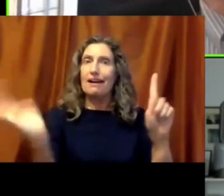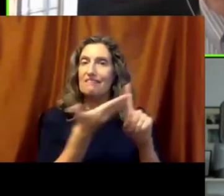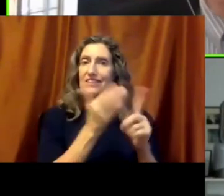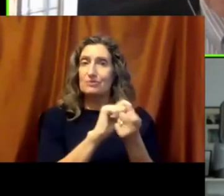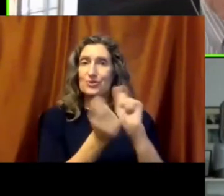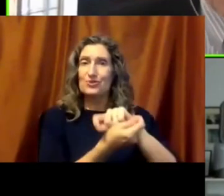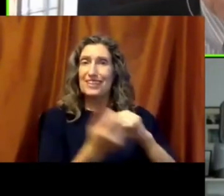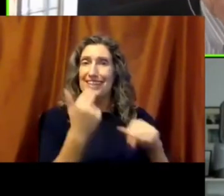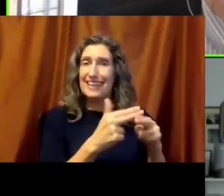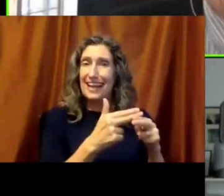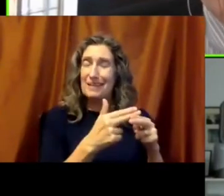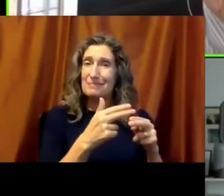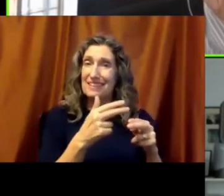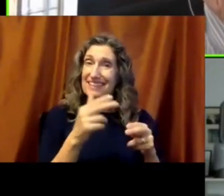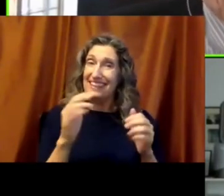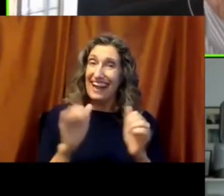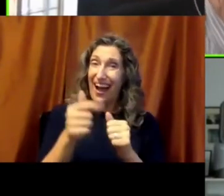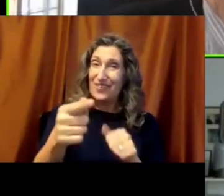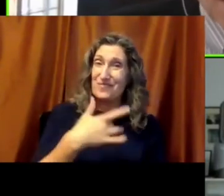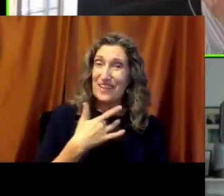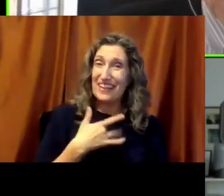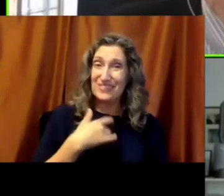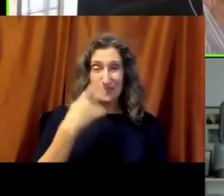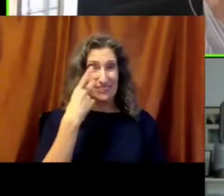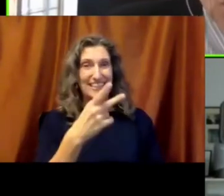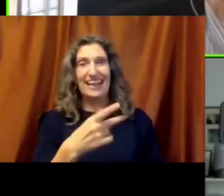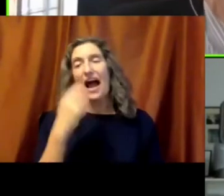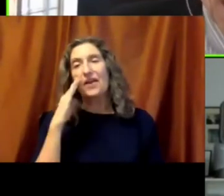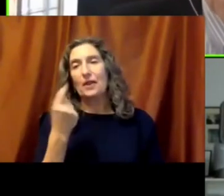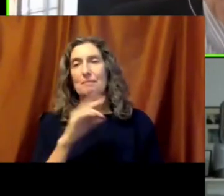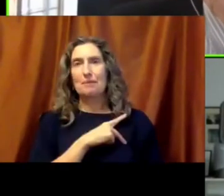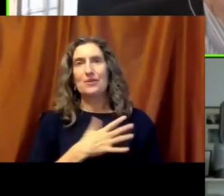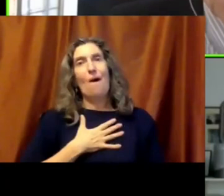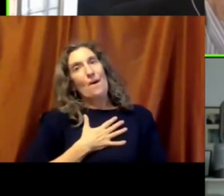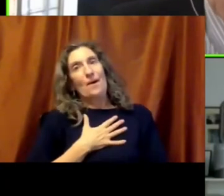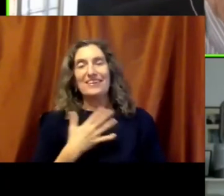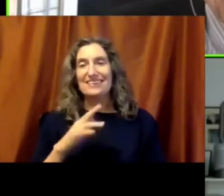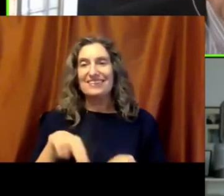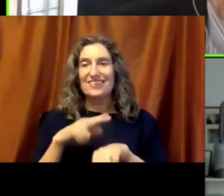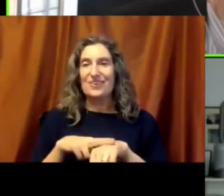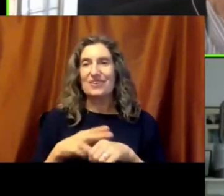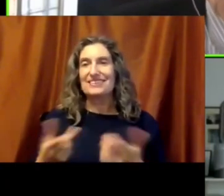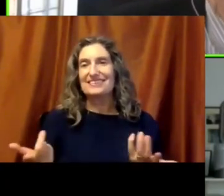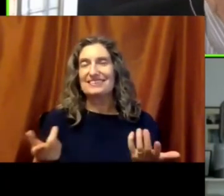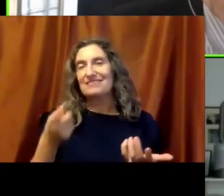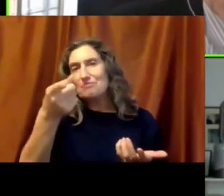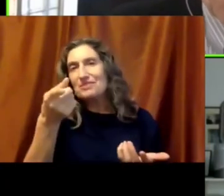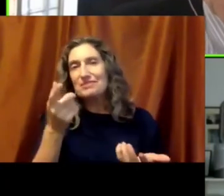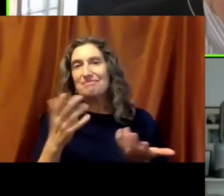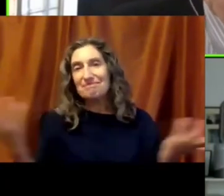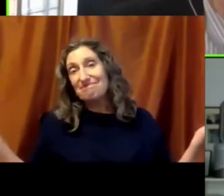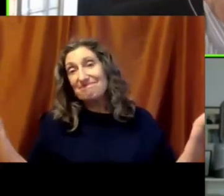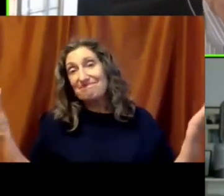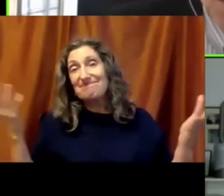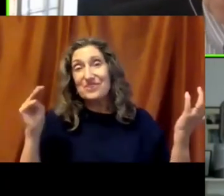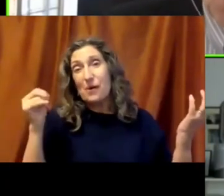something kind of personal to you? I guess you had to ignore a little bit of that because, I mean, you've become partly Minnesotan. And you know,